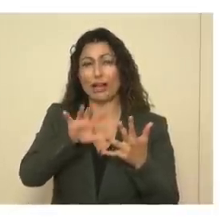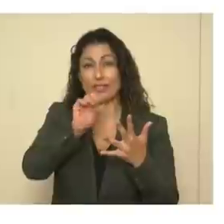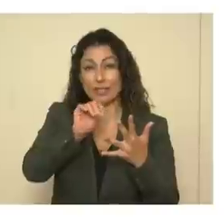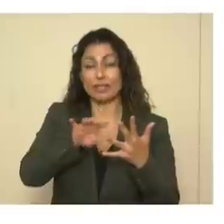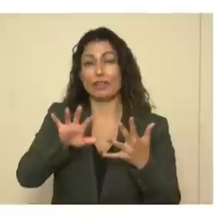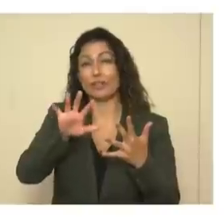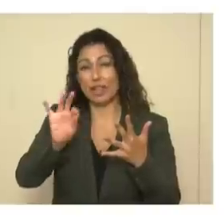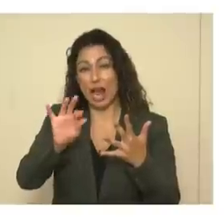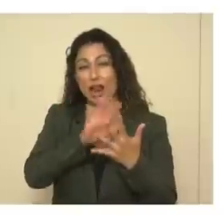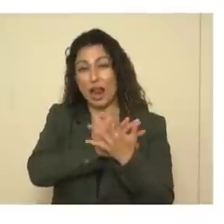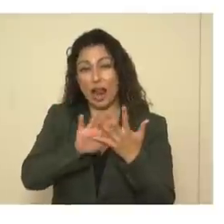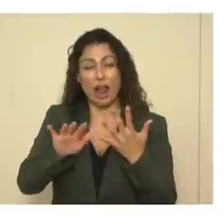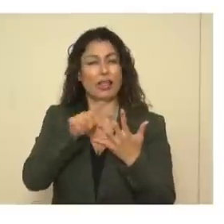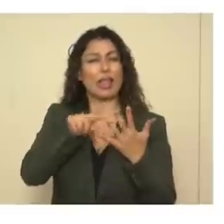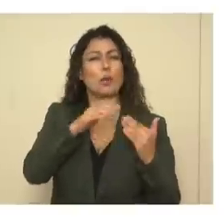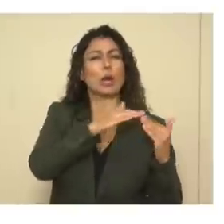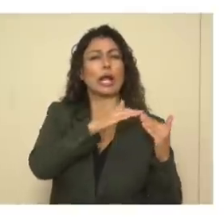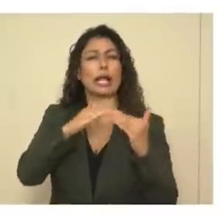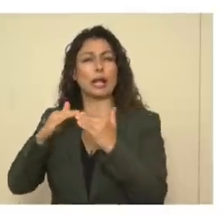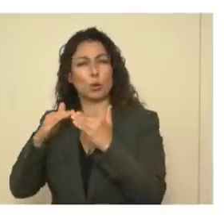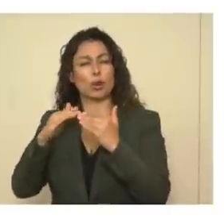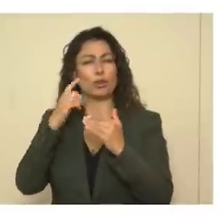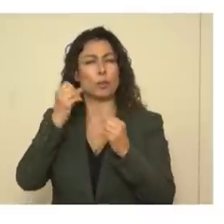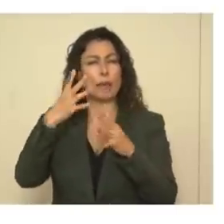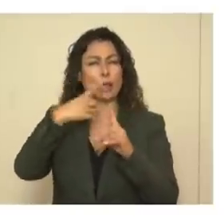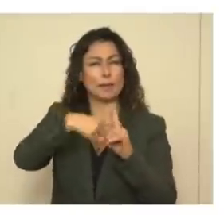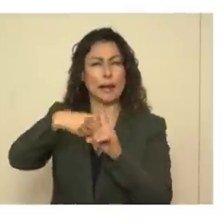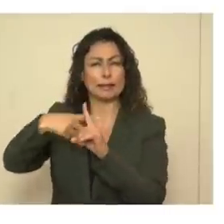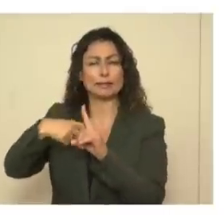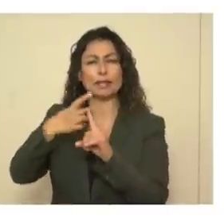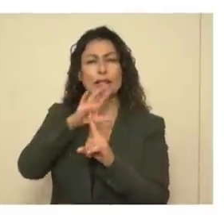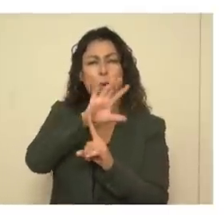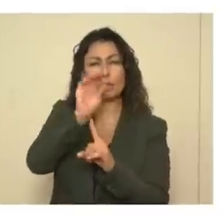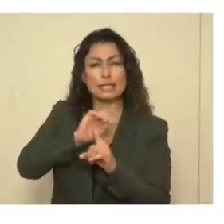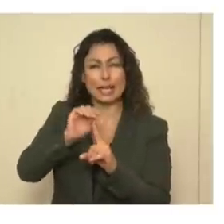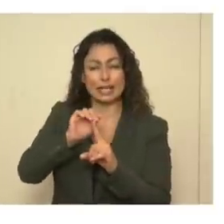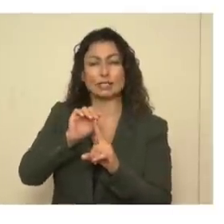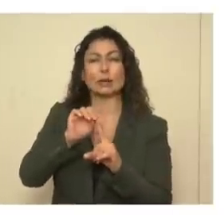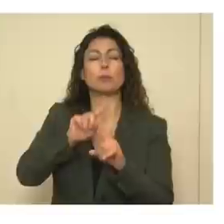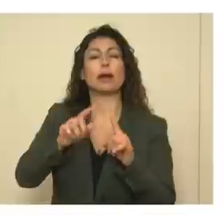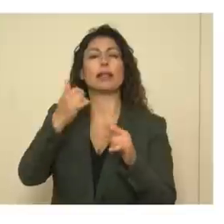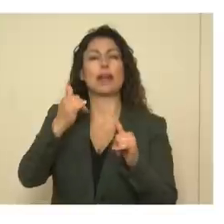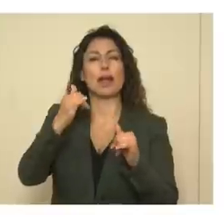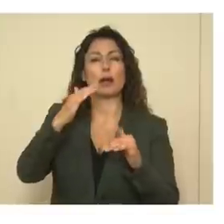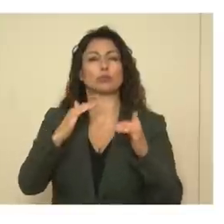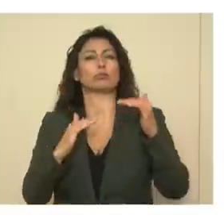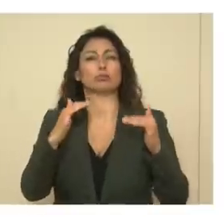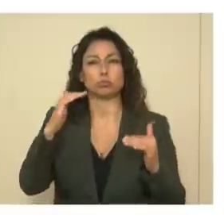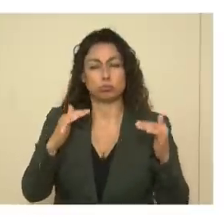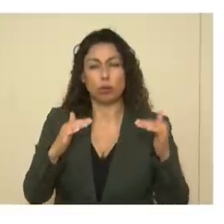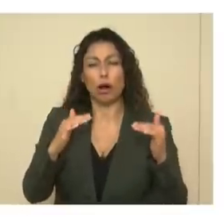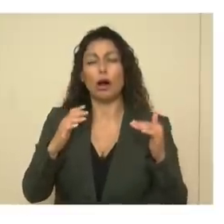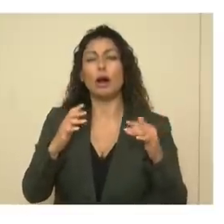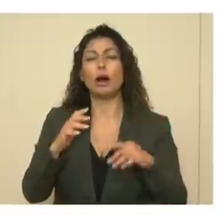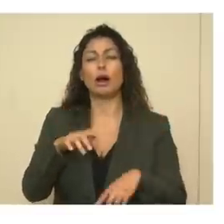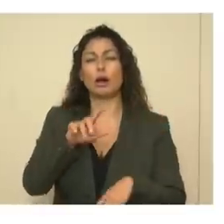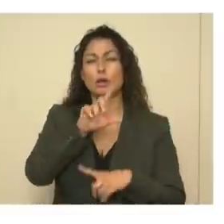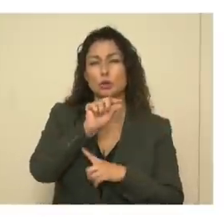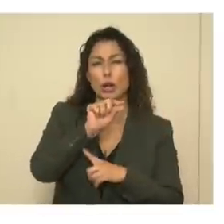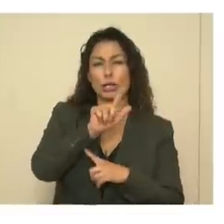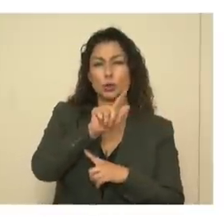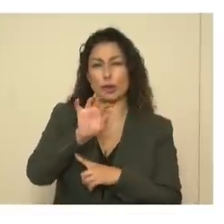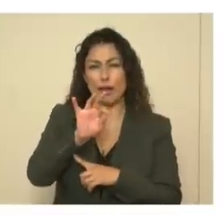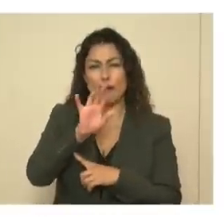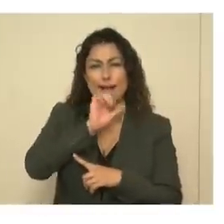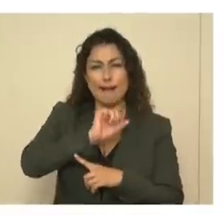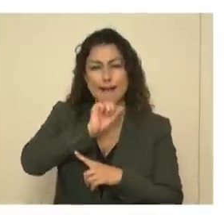for months and months in terms of their percent number of cases. But now the 20 to 29